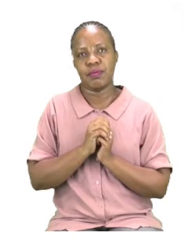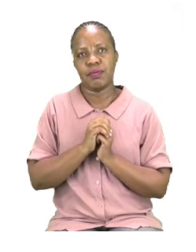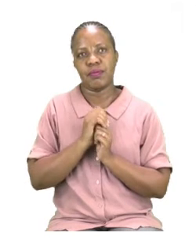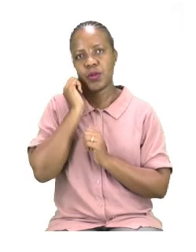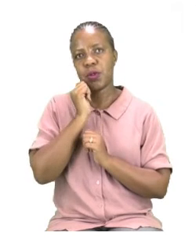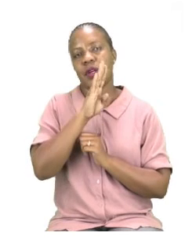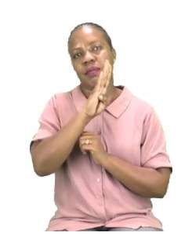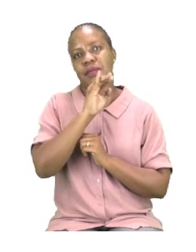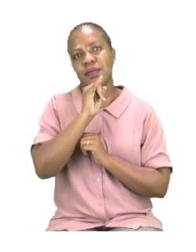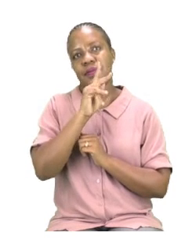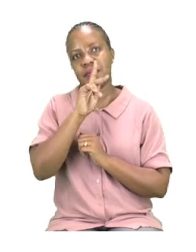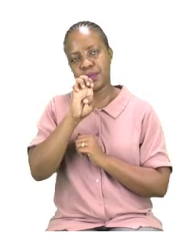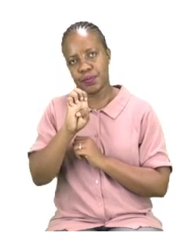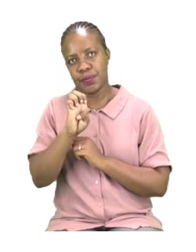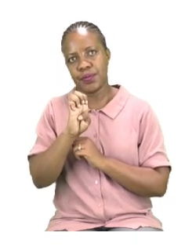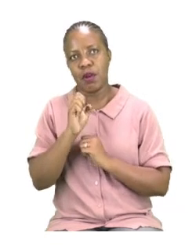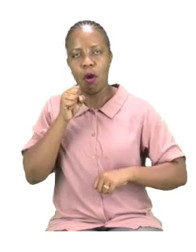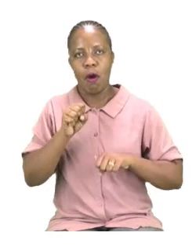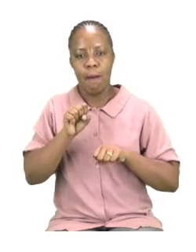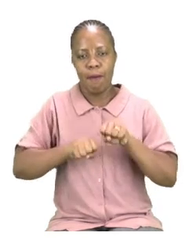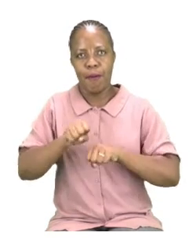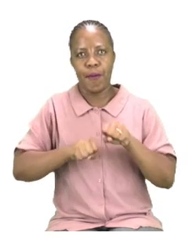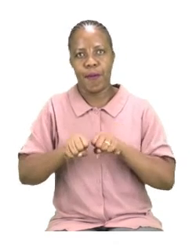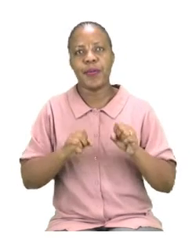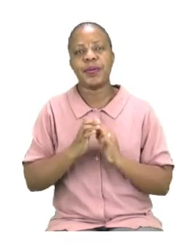camp, camp, camp,